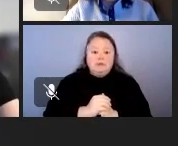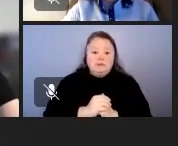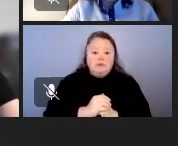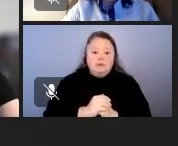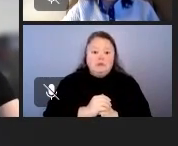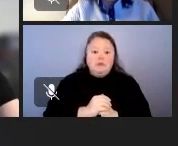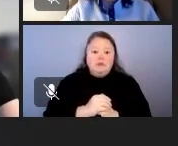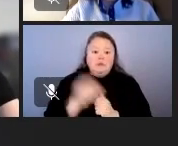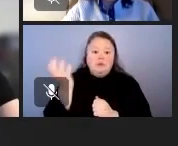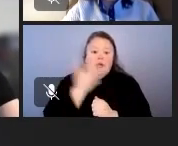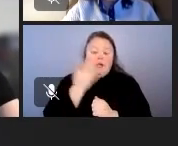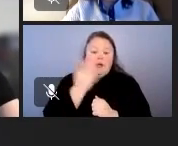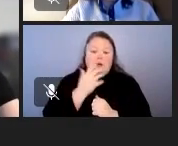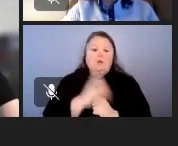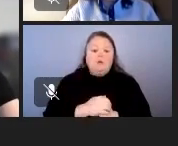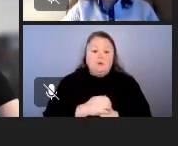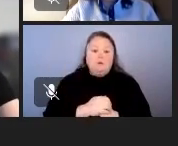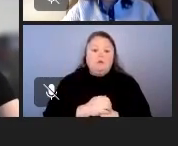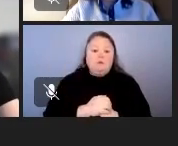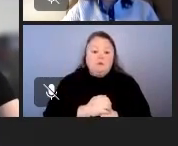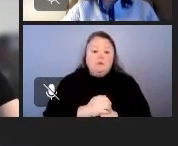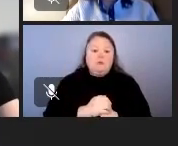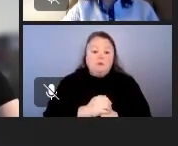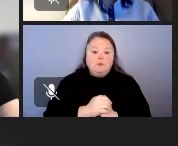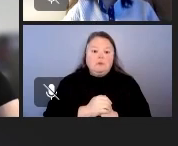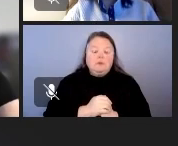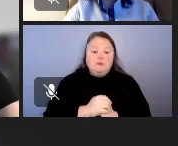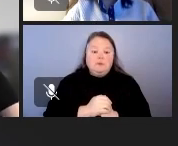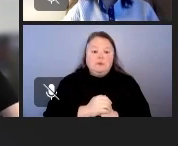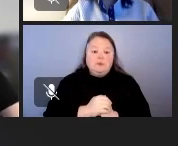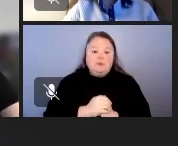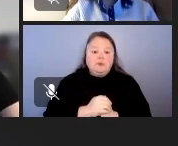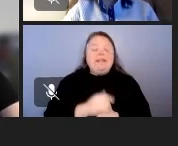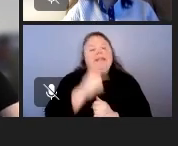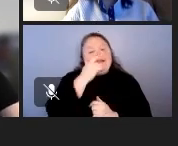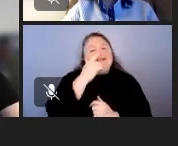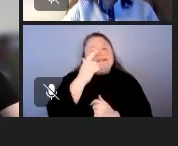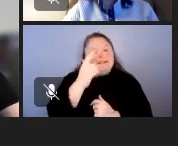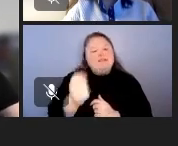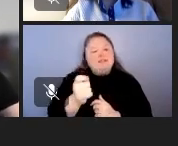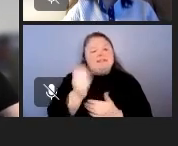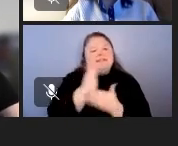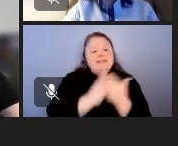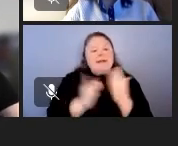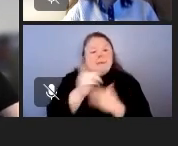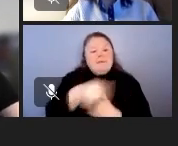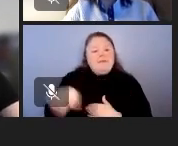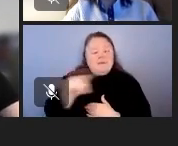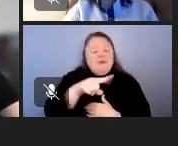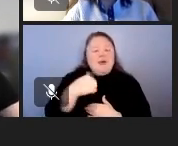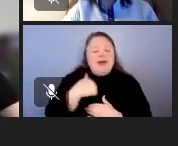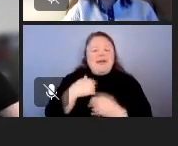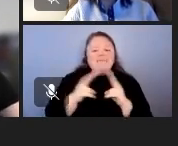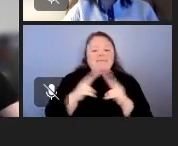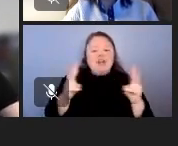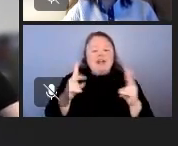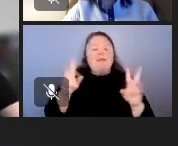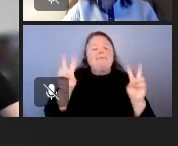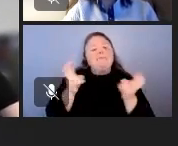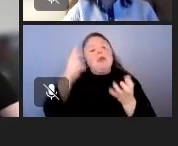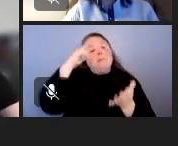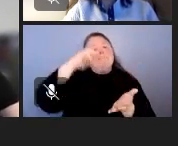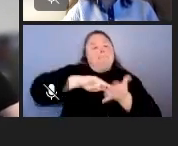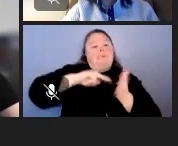Wow. It's interesting how some of you have very purposeful